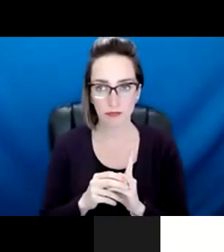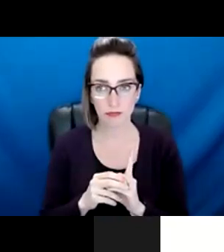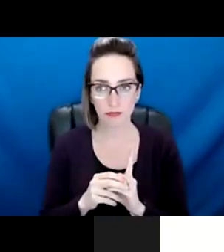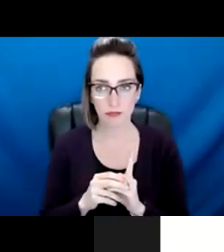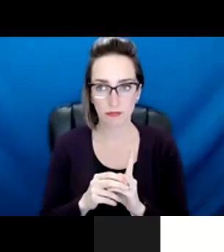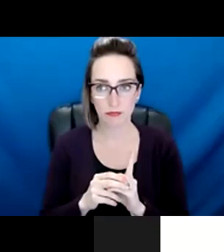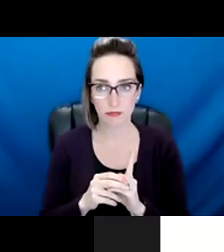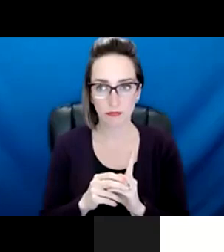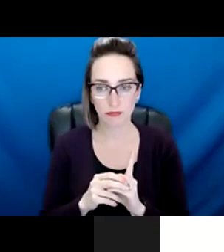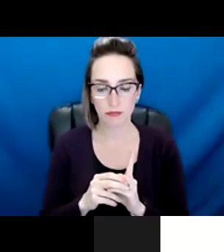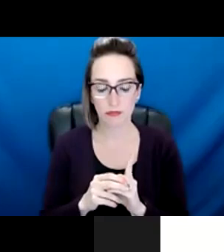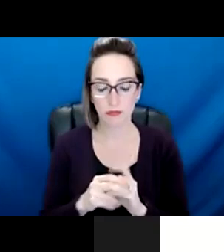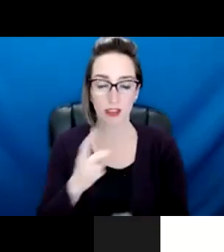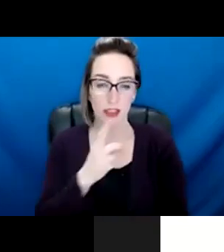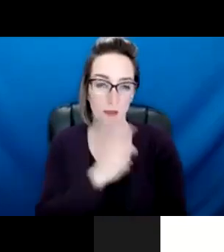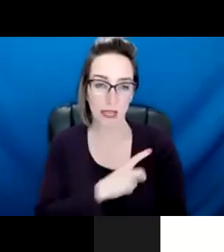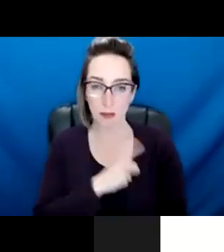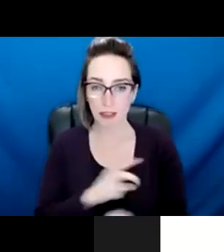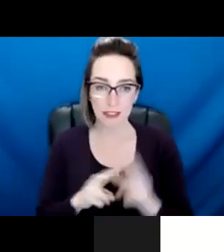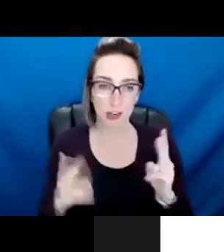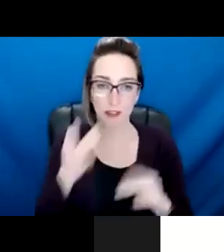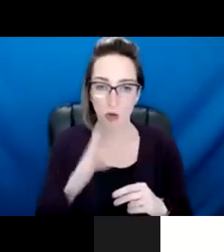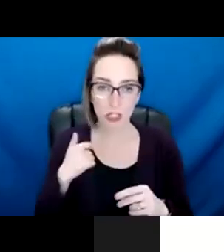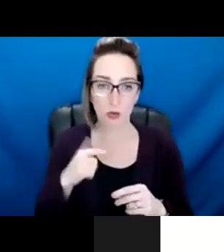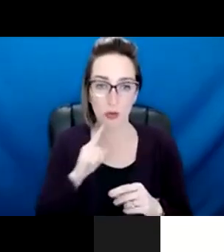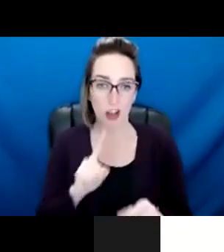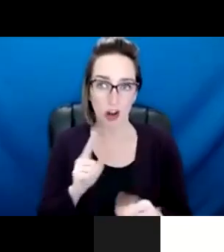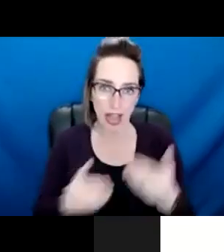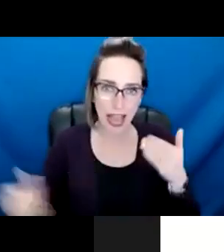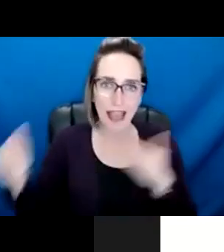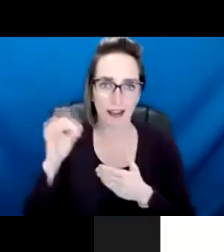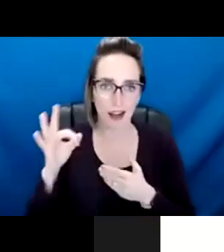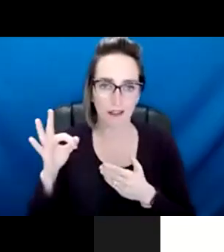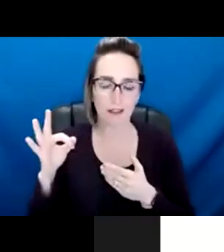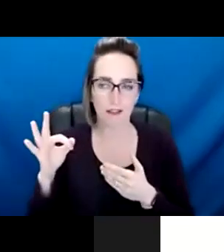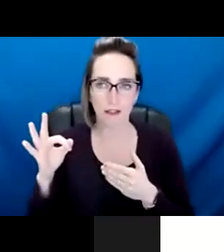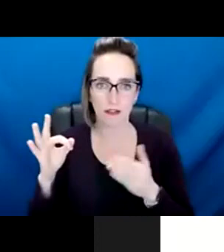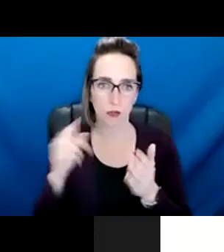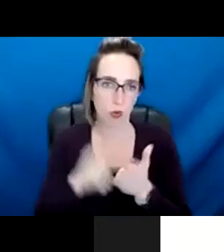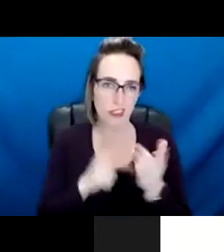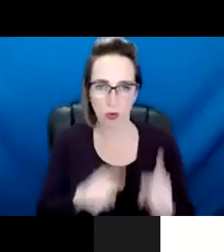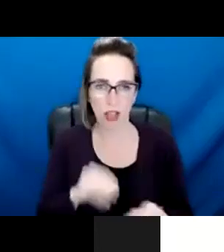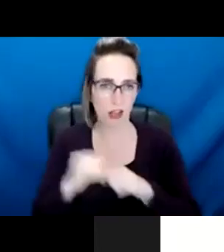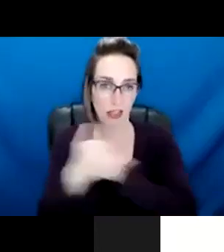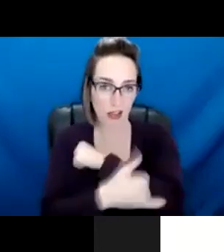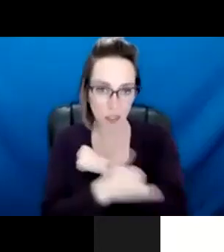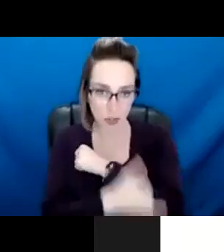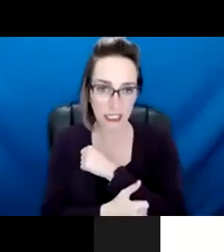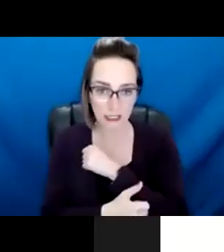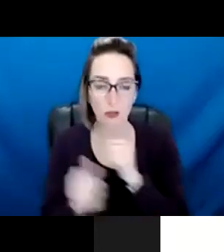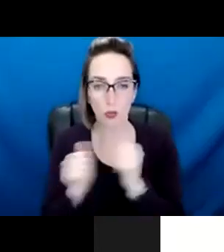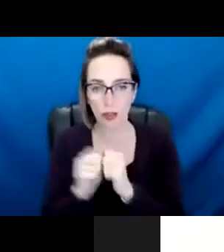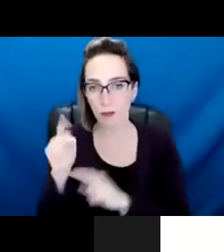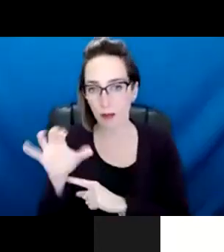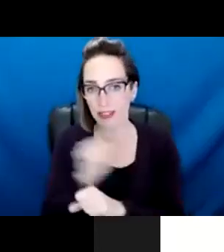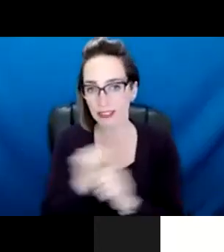really ahead of the curve that we're above it with all these, um, different programs are talking, um, about, and then along with that,